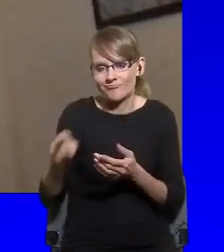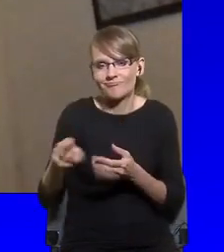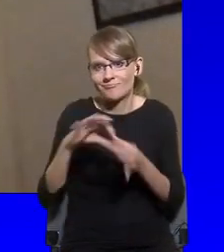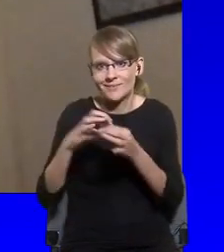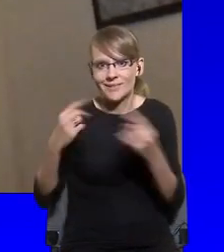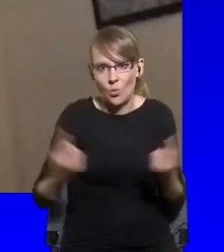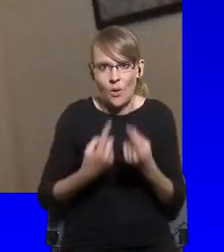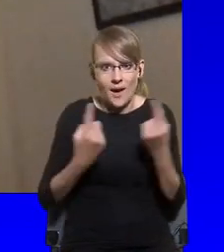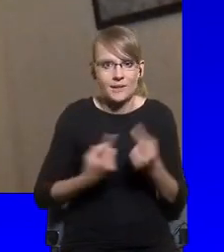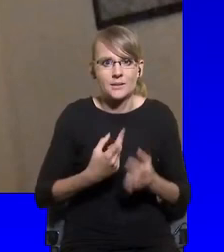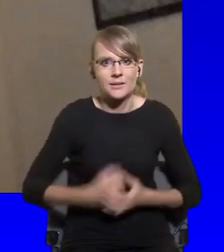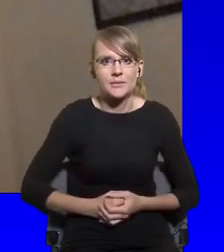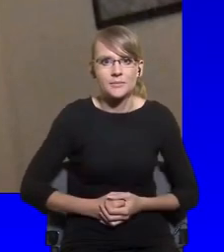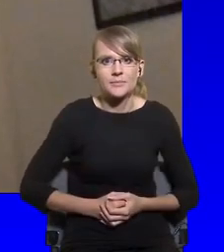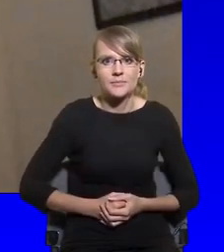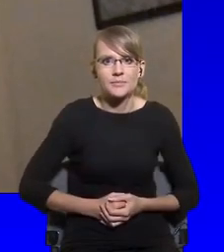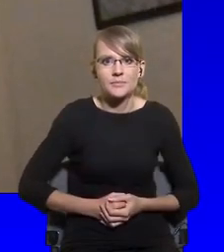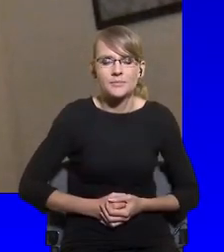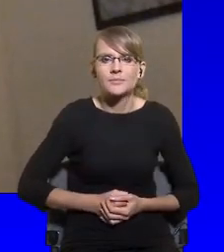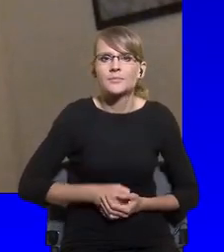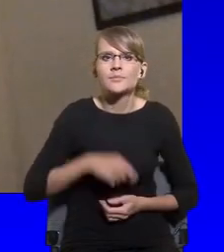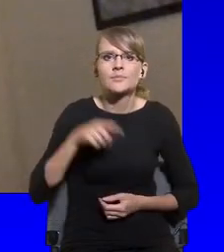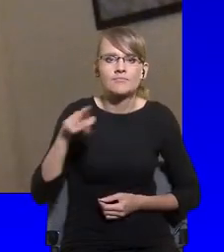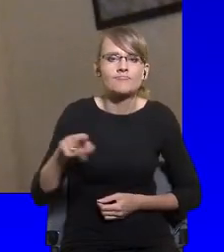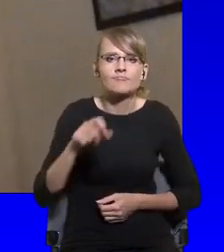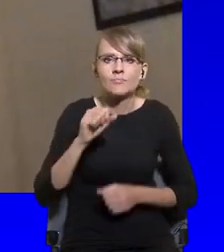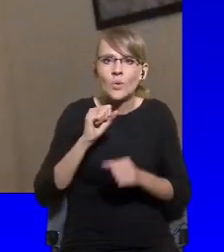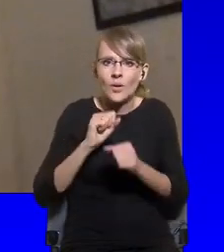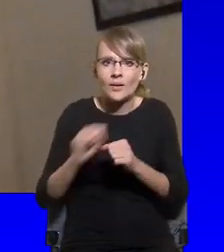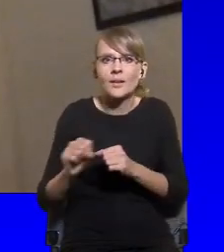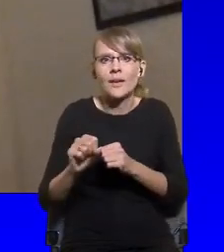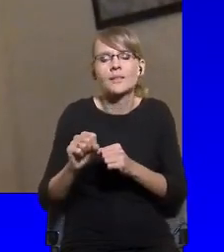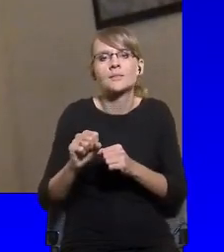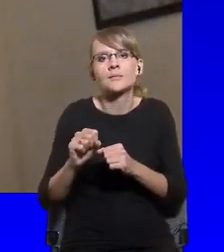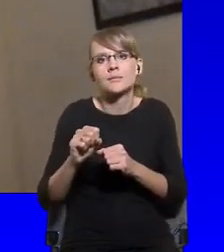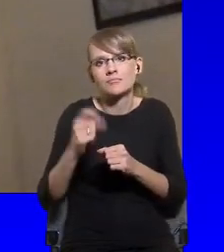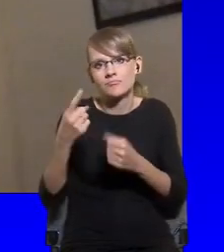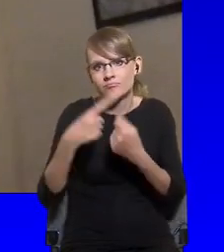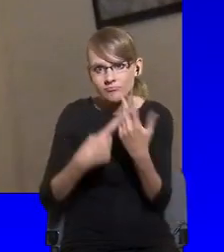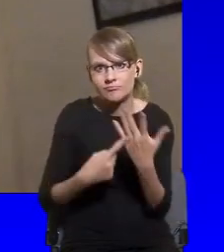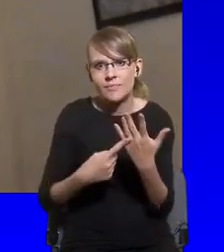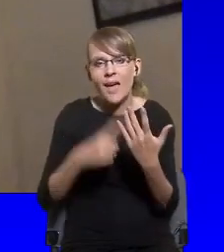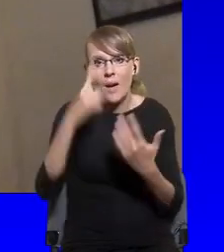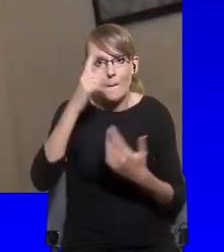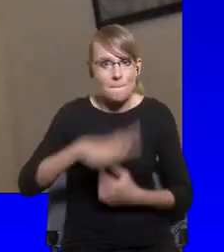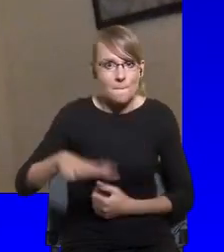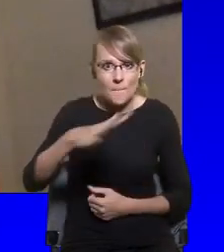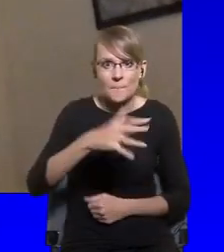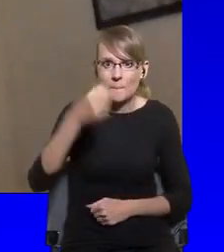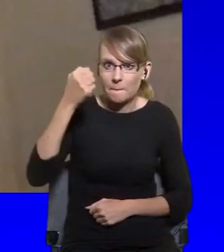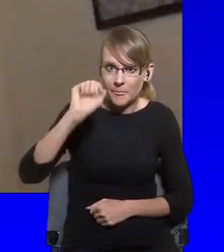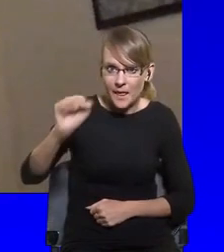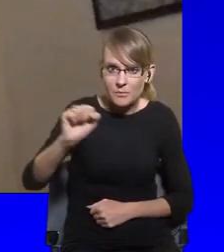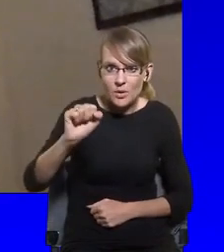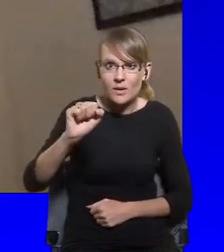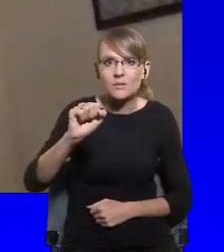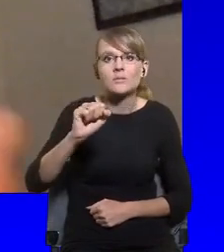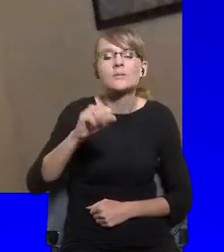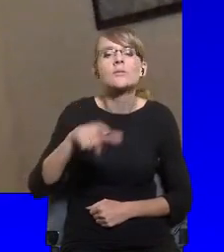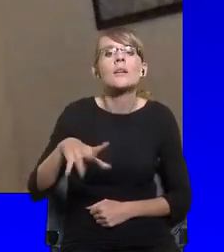of the axes within which democratic societies have been put under enormous pressure in recent times. And